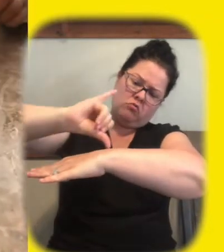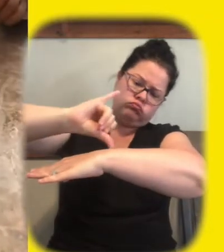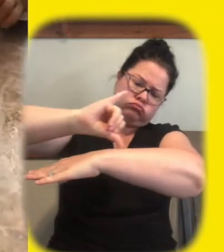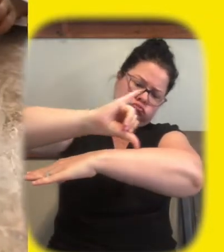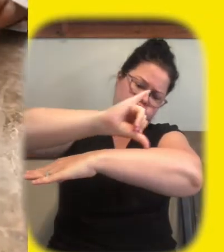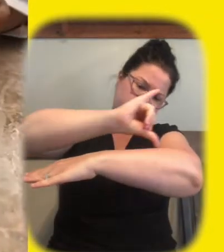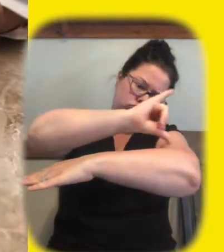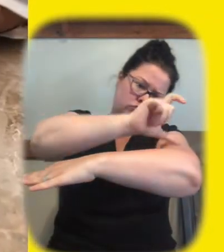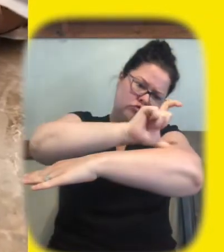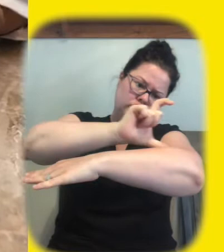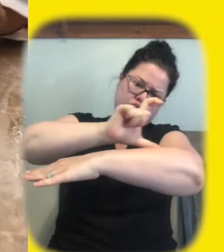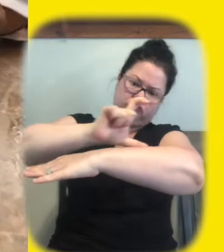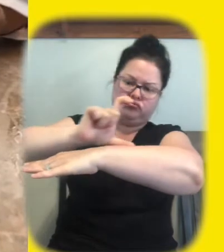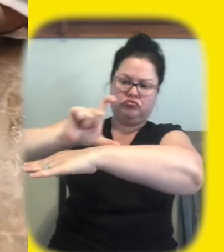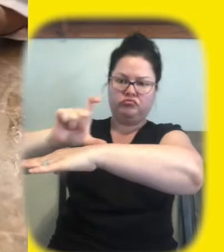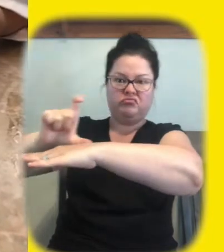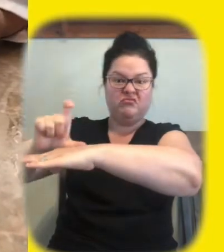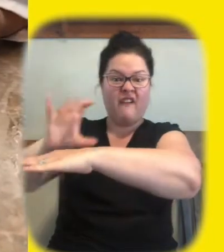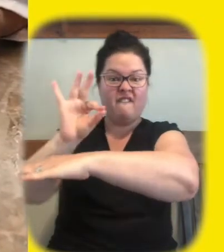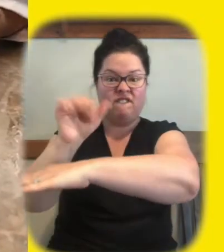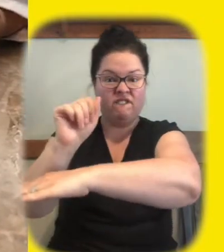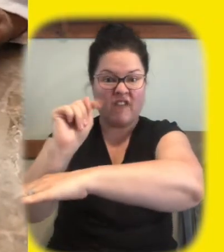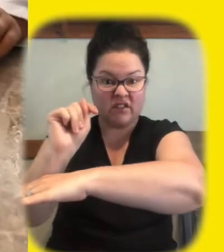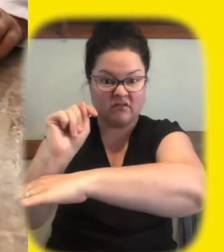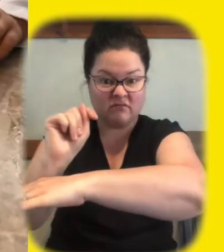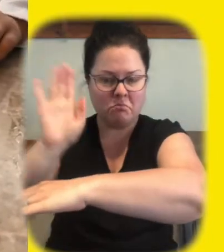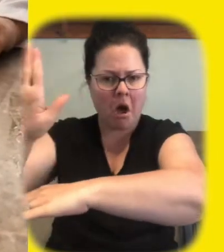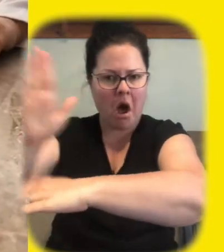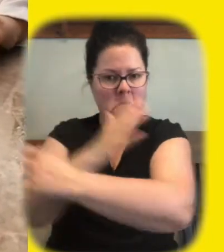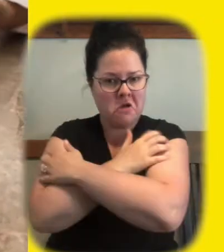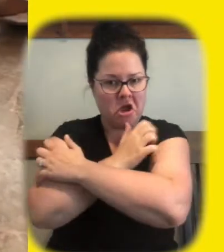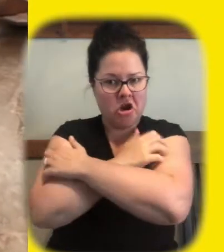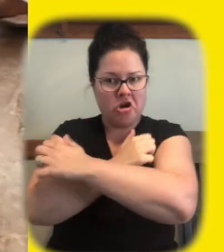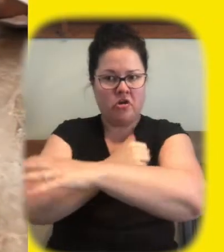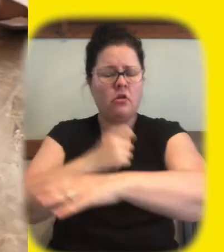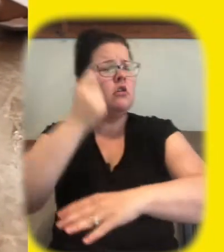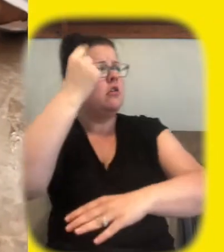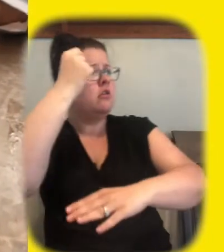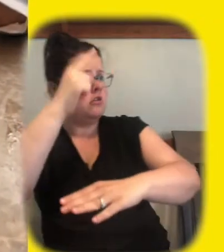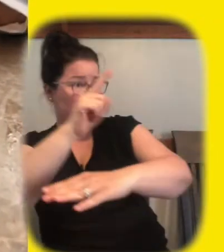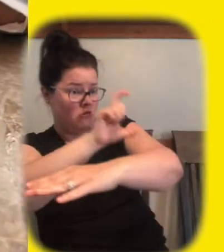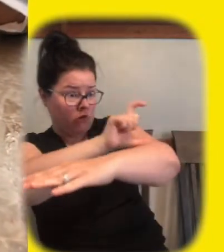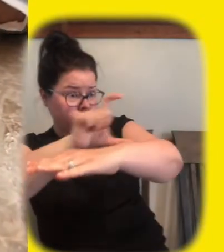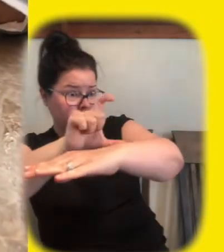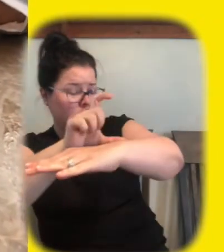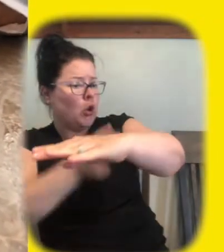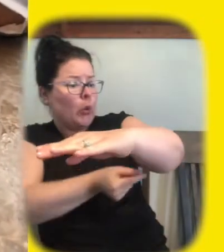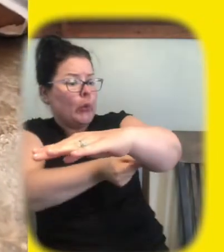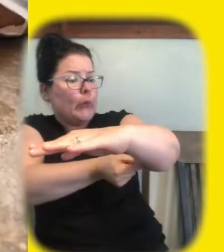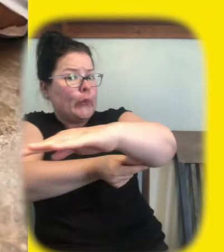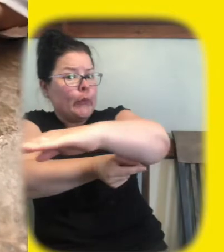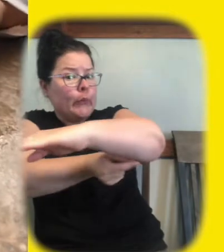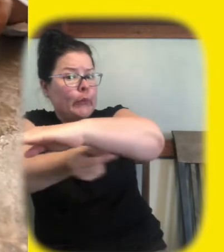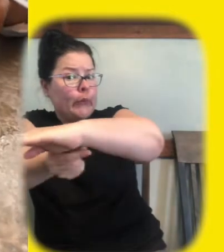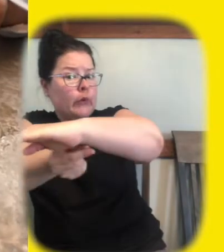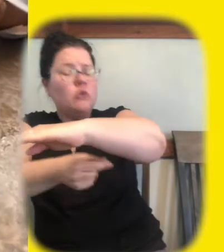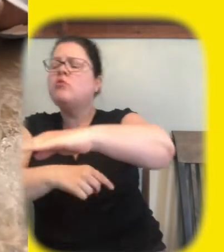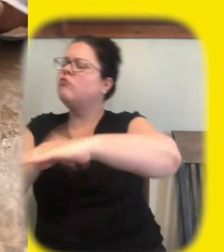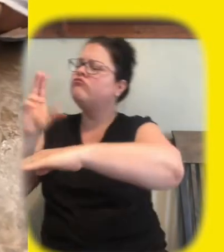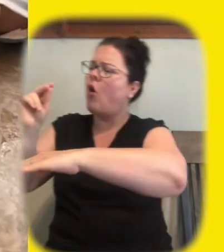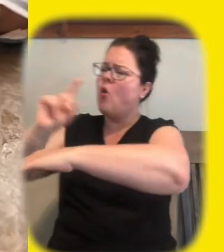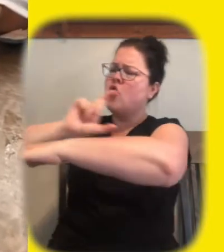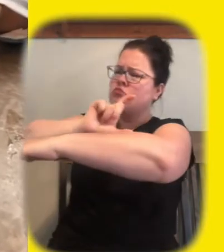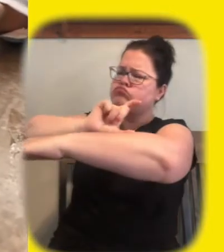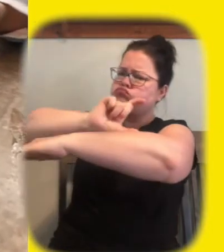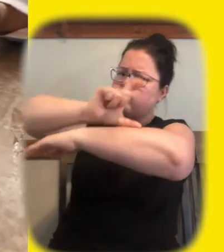how big you'll be oh and is it on just one side no all the way